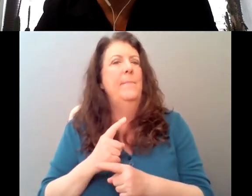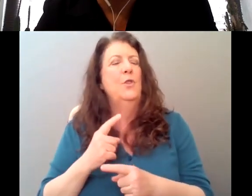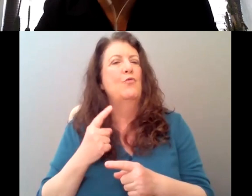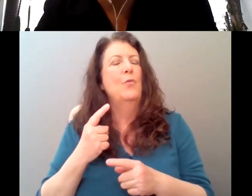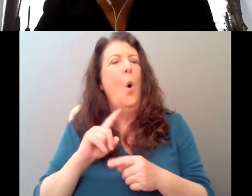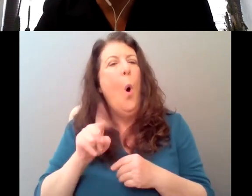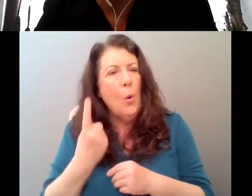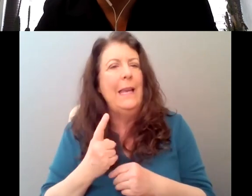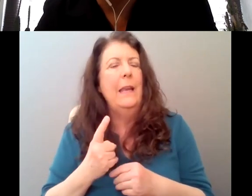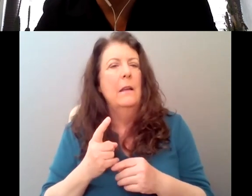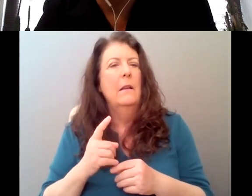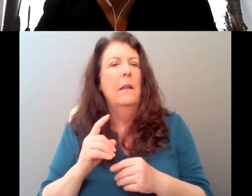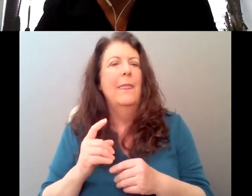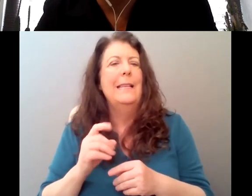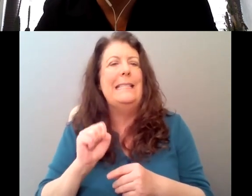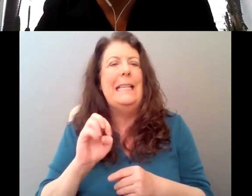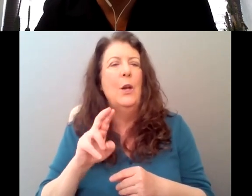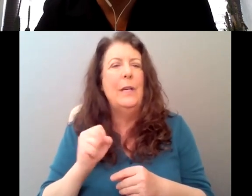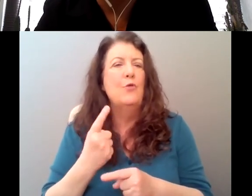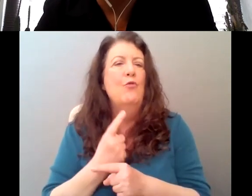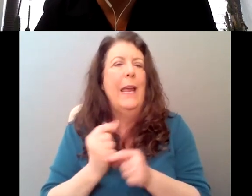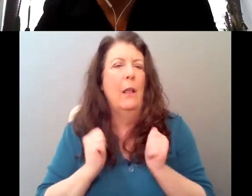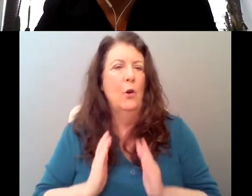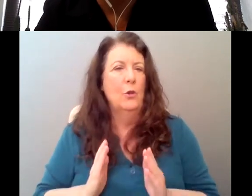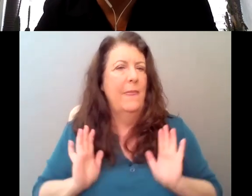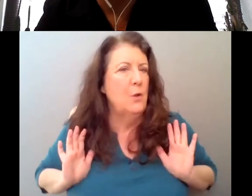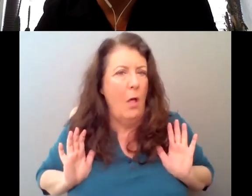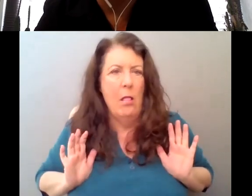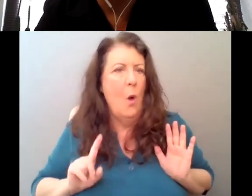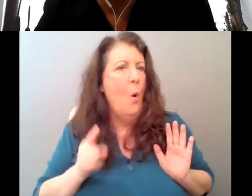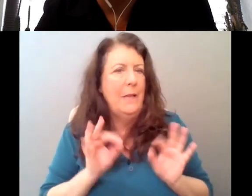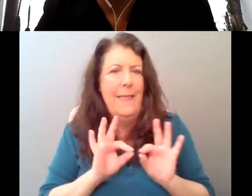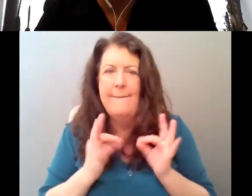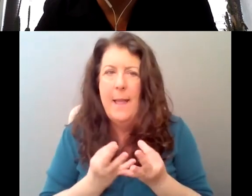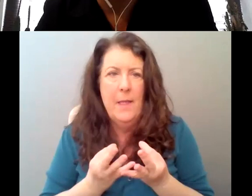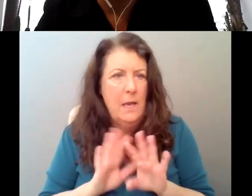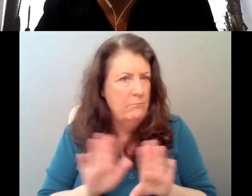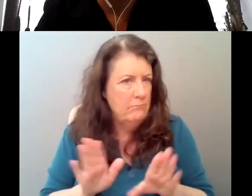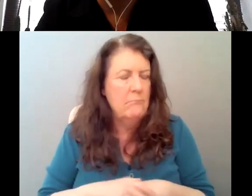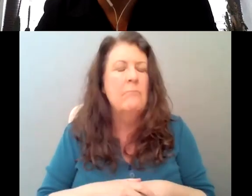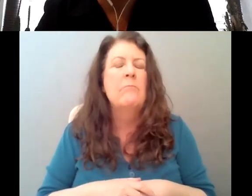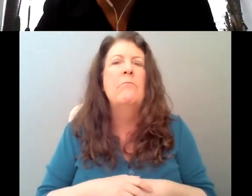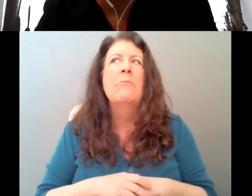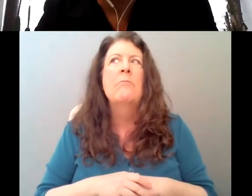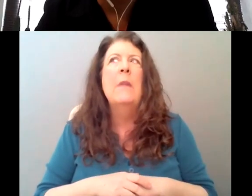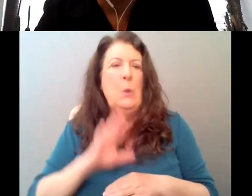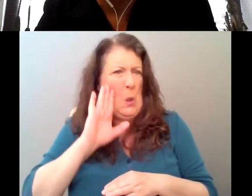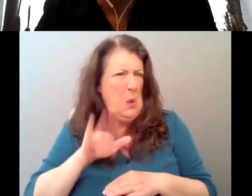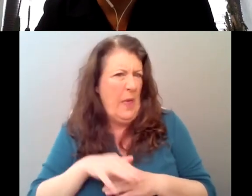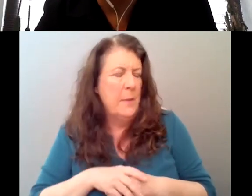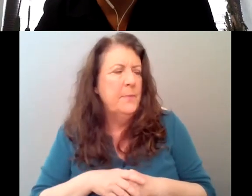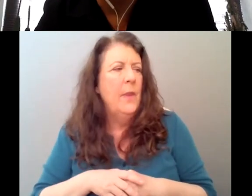our Dickinson family. And, um, and so I, I, you know, was, was